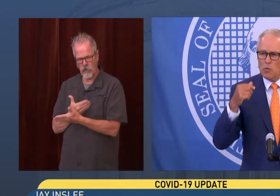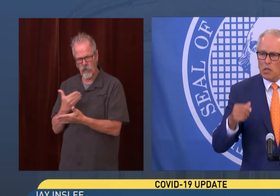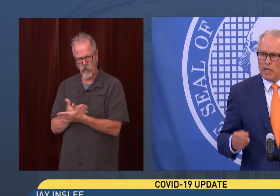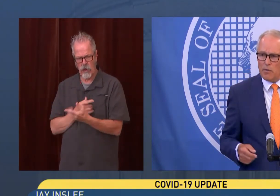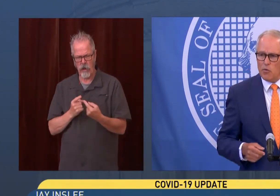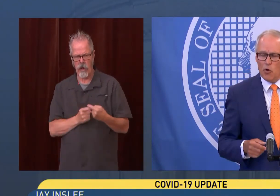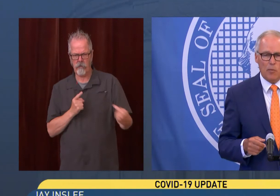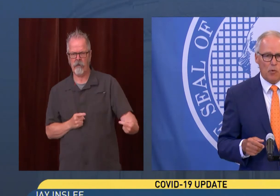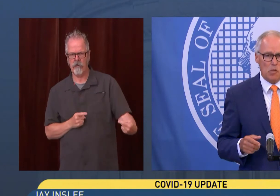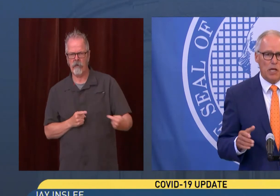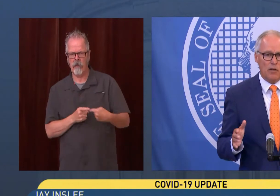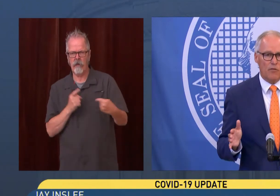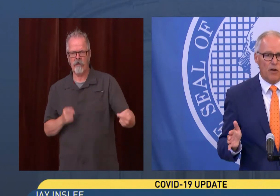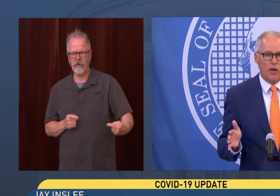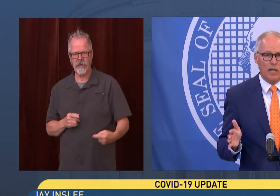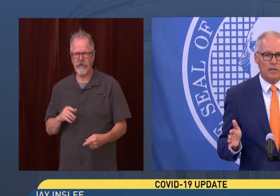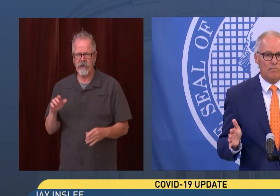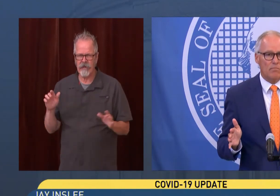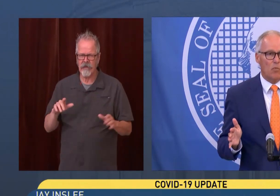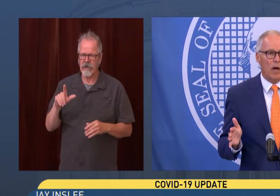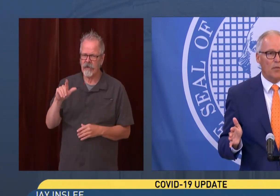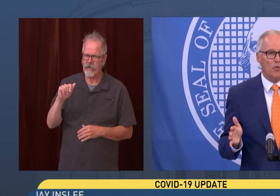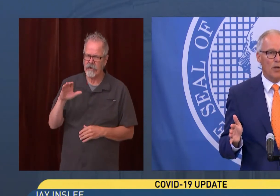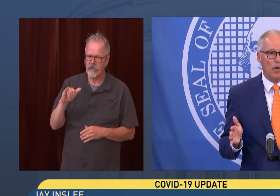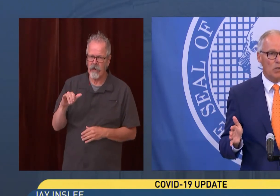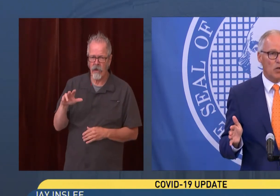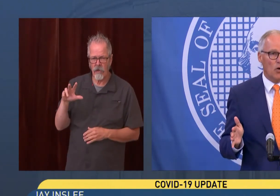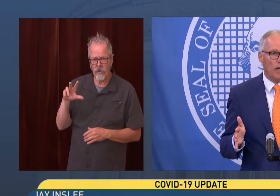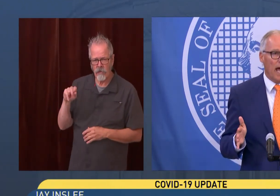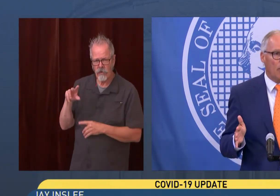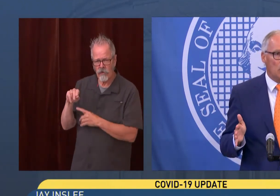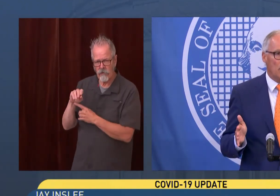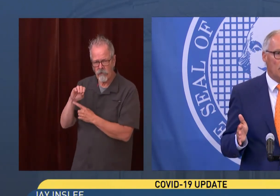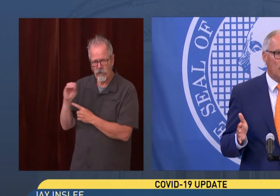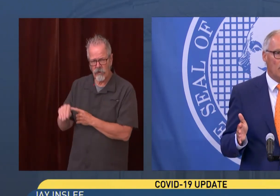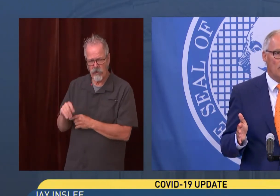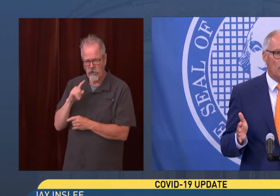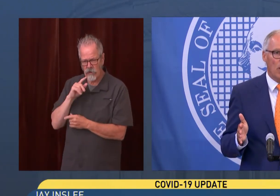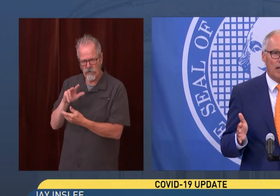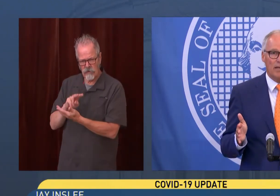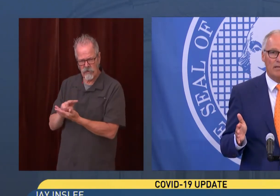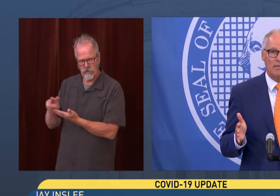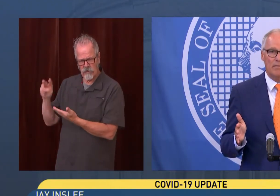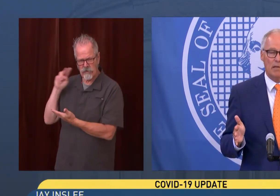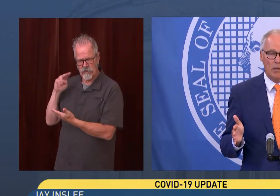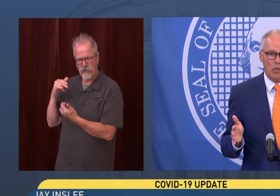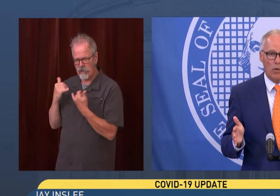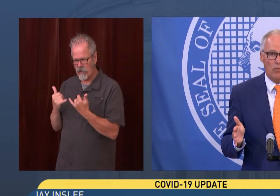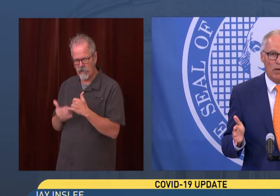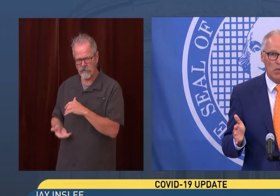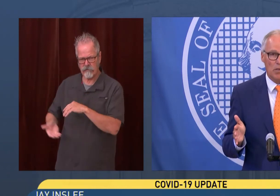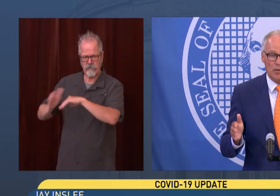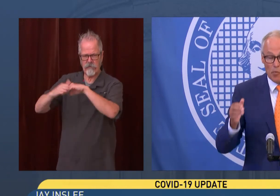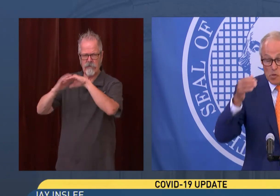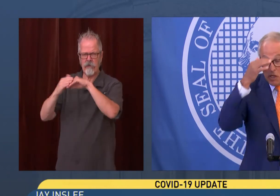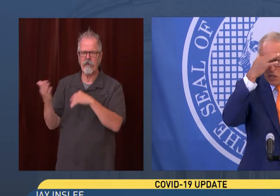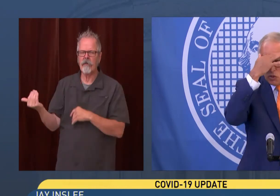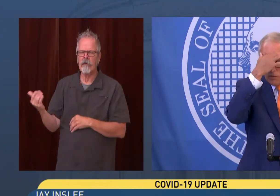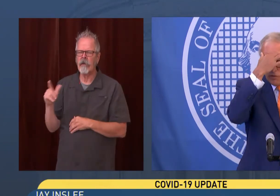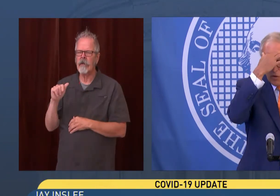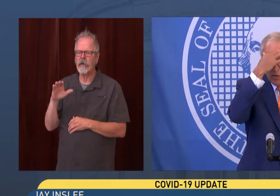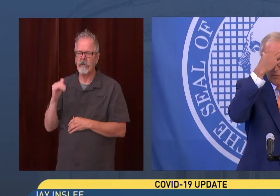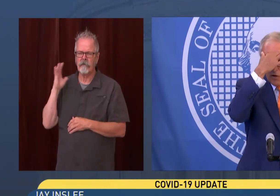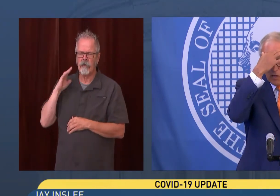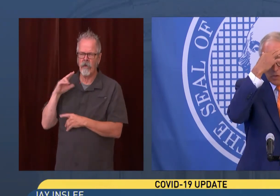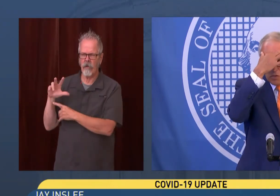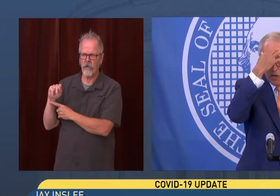here, Lacey. It was like 30% of the variant, what, three weeks ago? now it's up to what, Lacey? What, what's the percentage